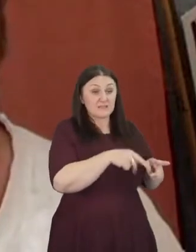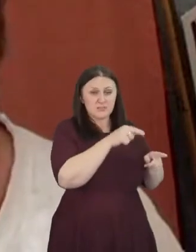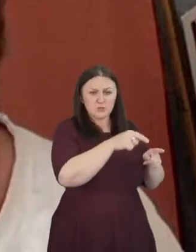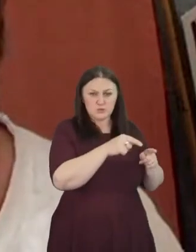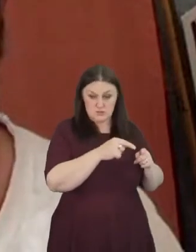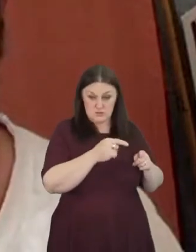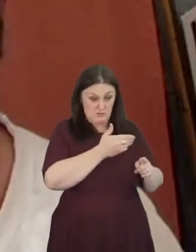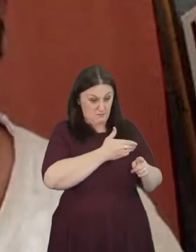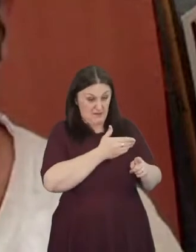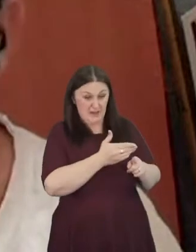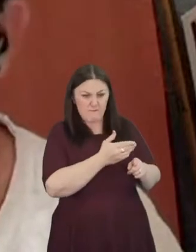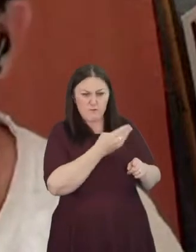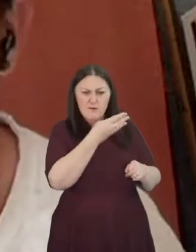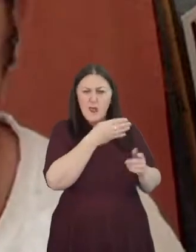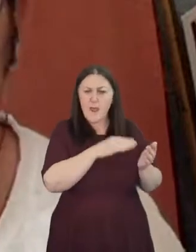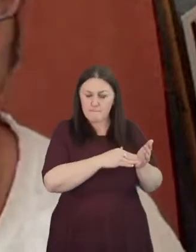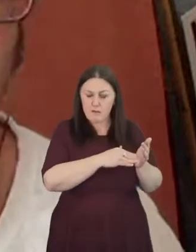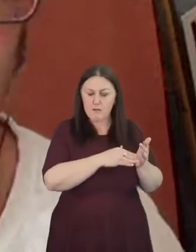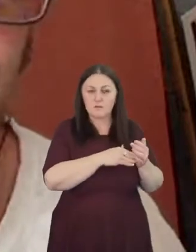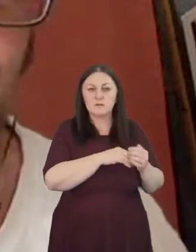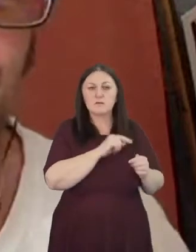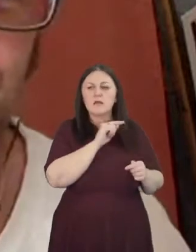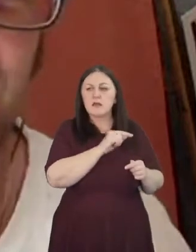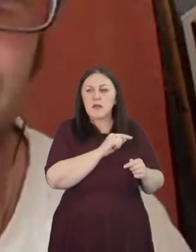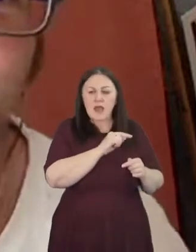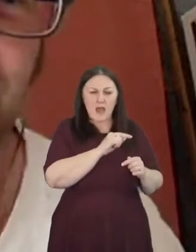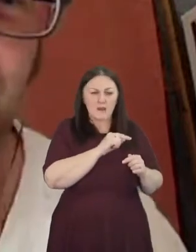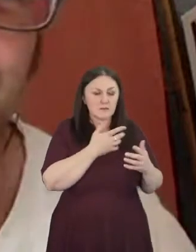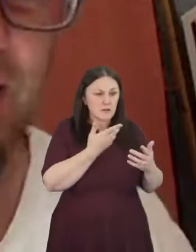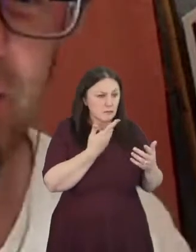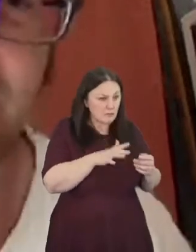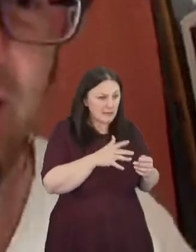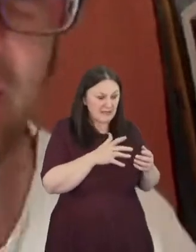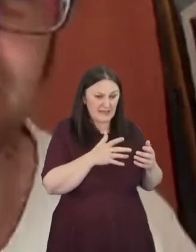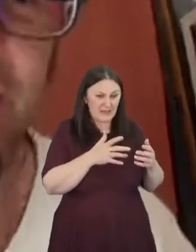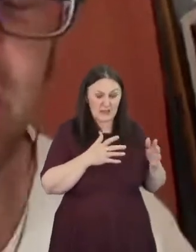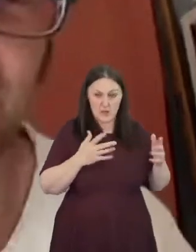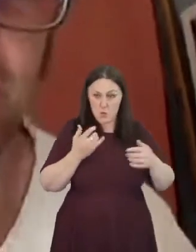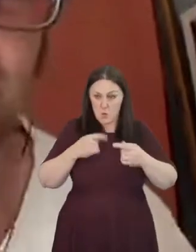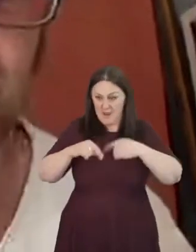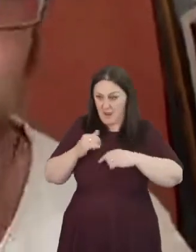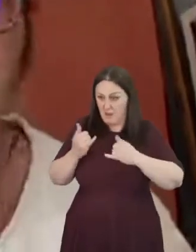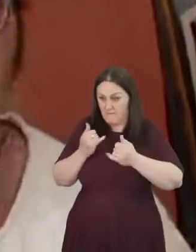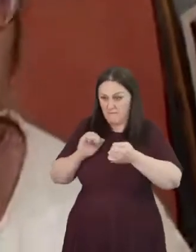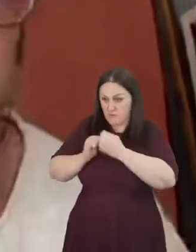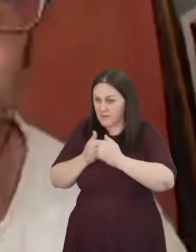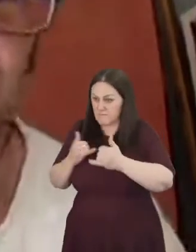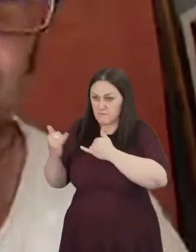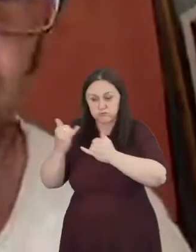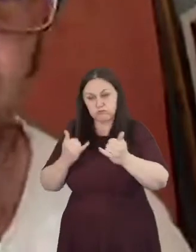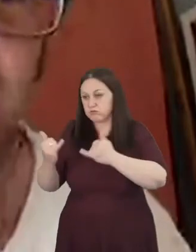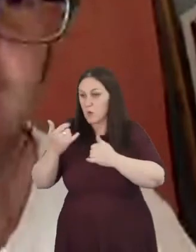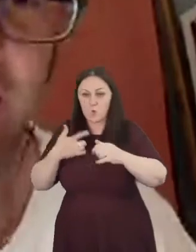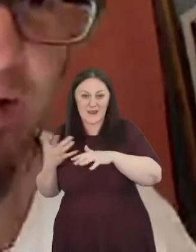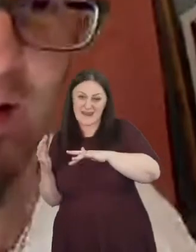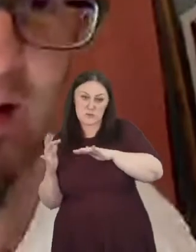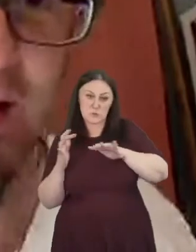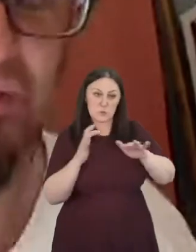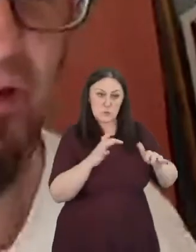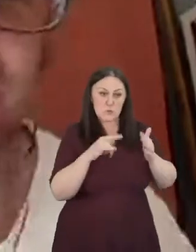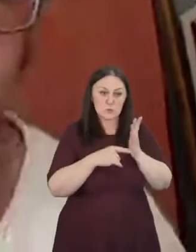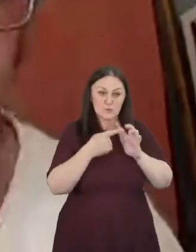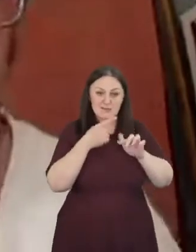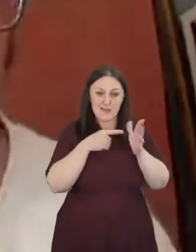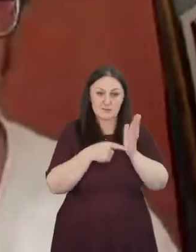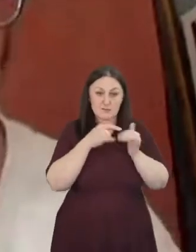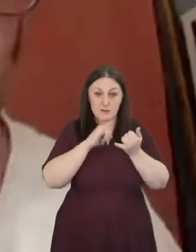um uh one of those things where we got on the phone together and we said we need to be there you know let's let's get to texas so i got a ticket